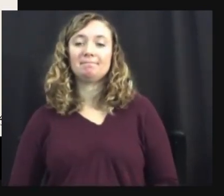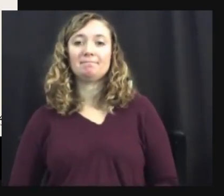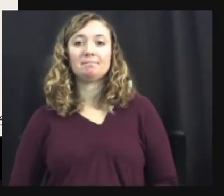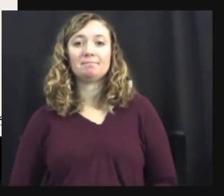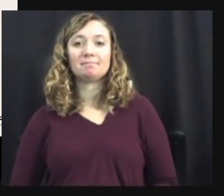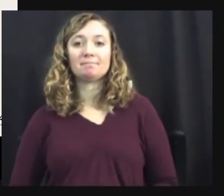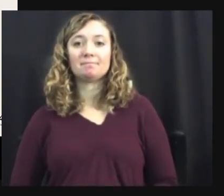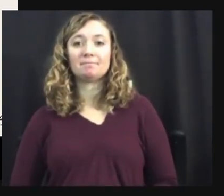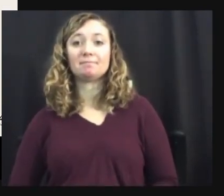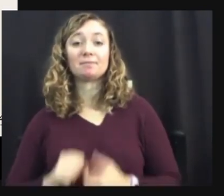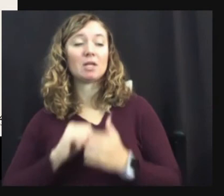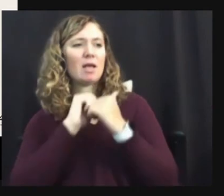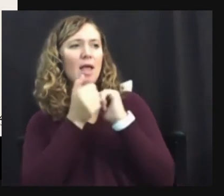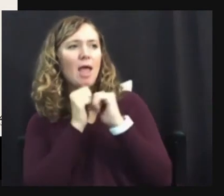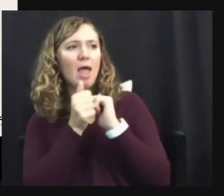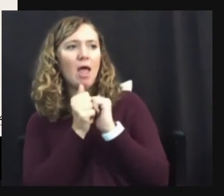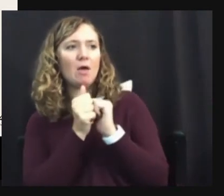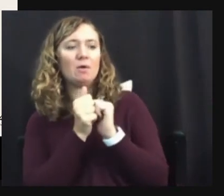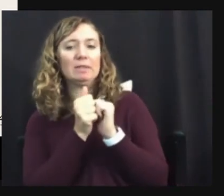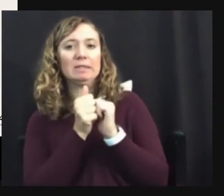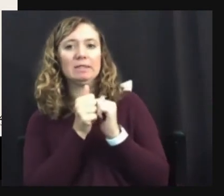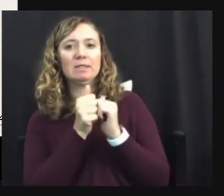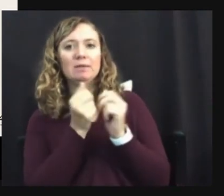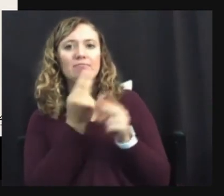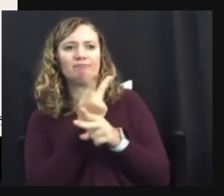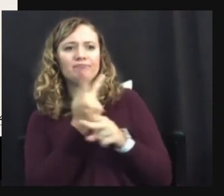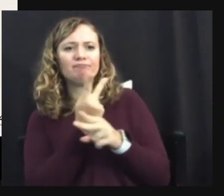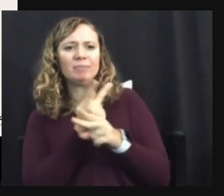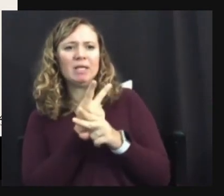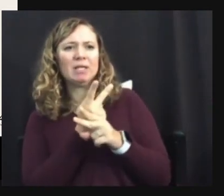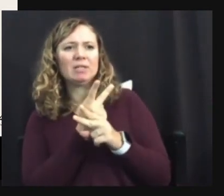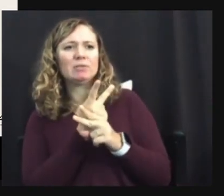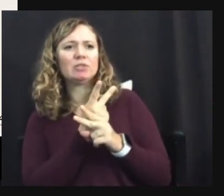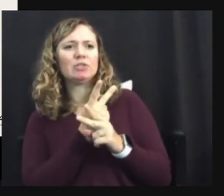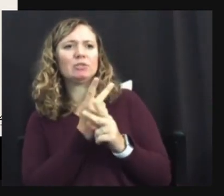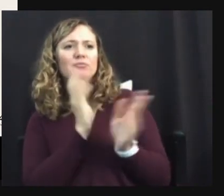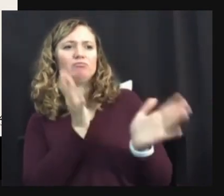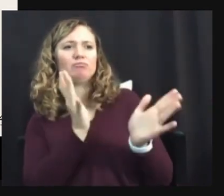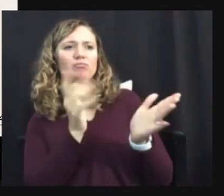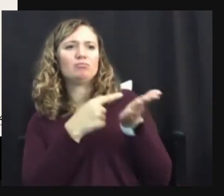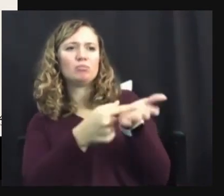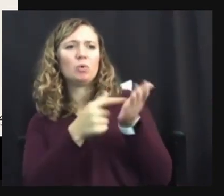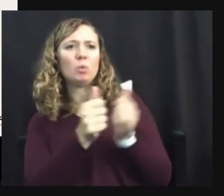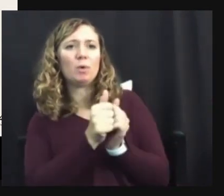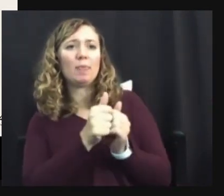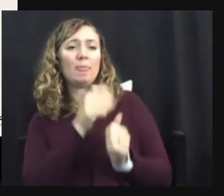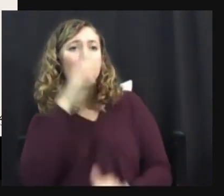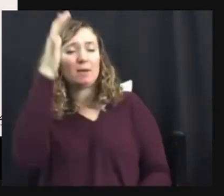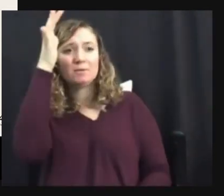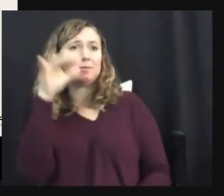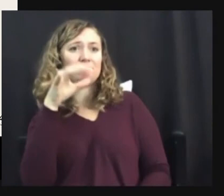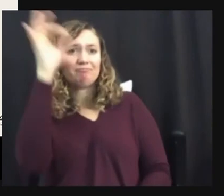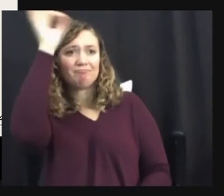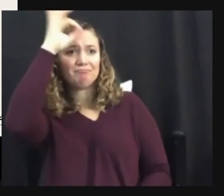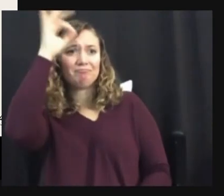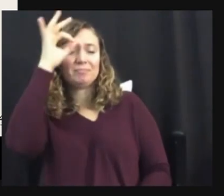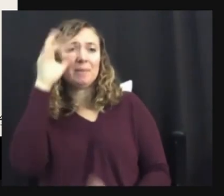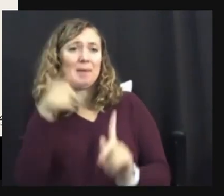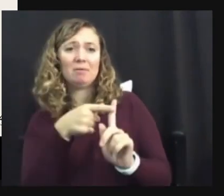How to navigate talking to parents. Who are not familiar with any of this information. Um,